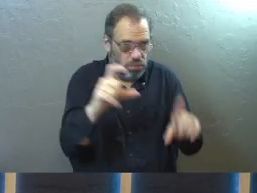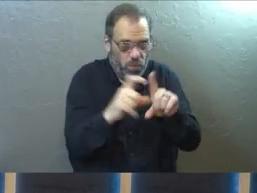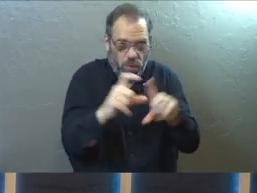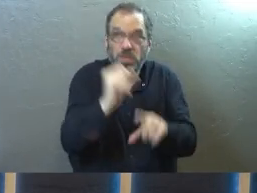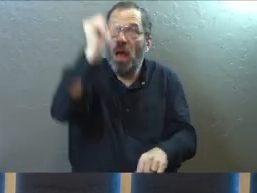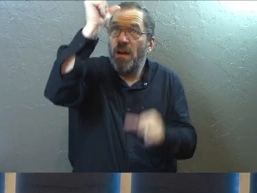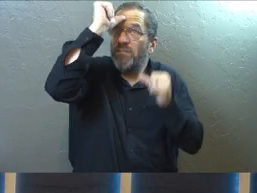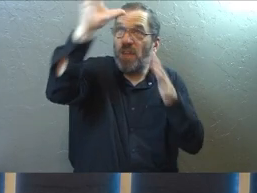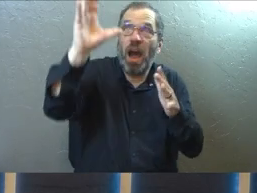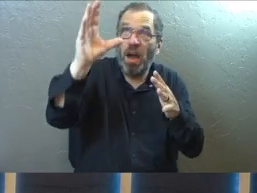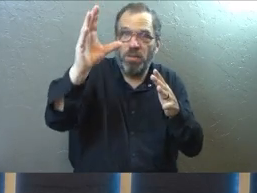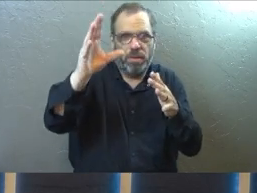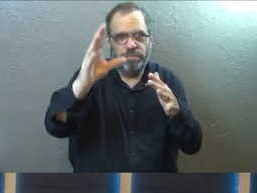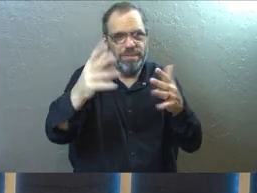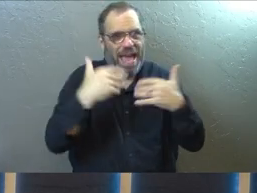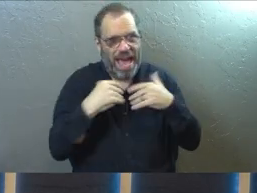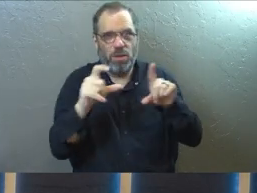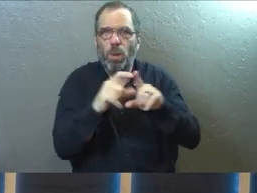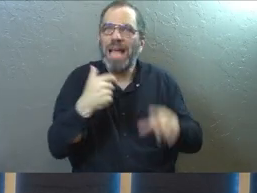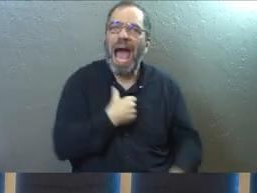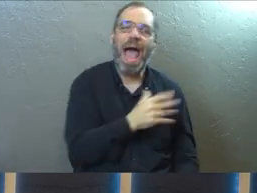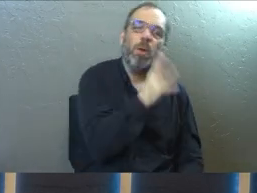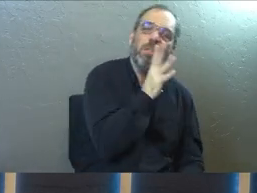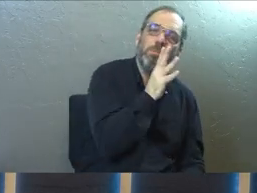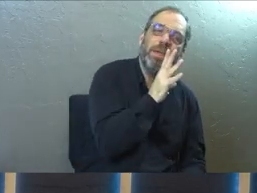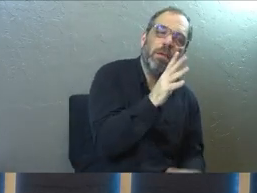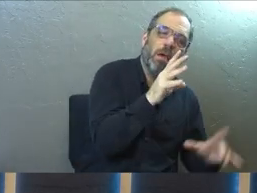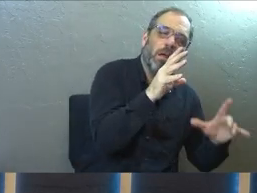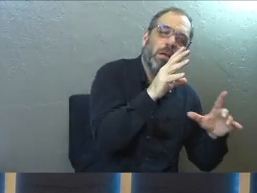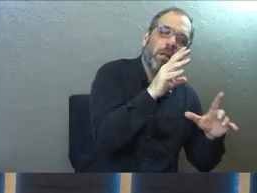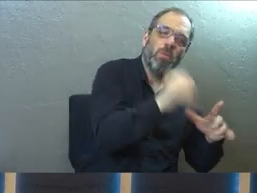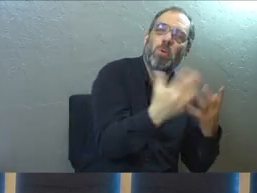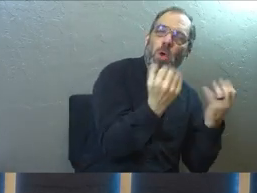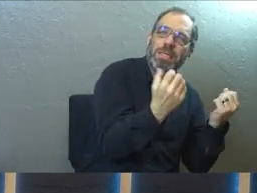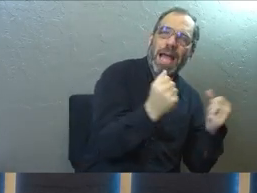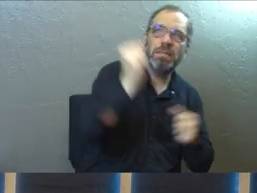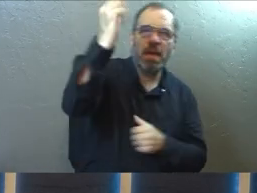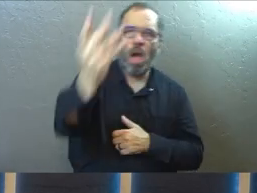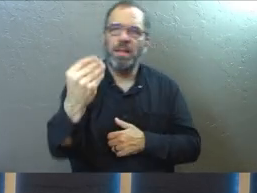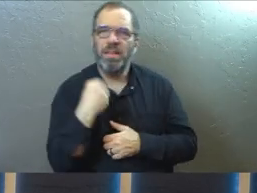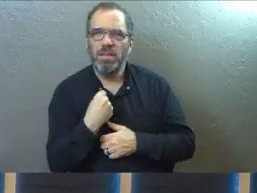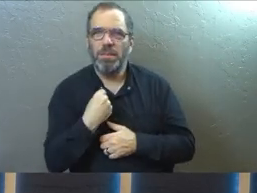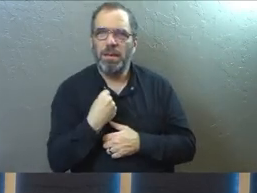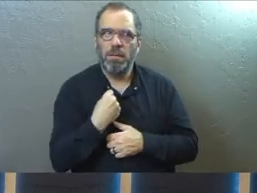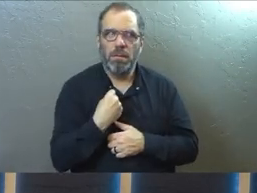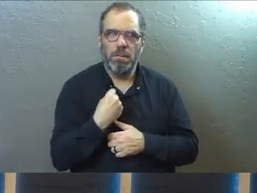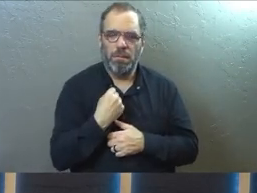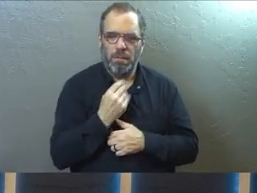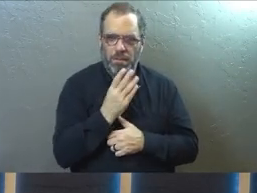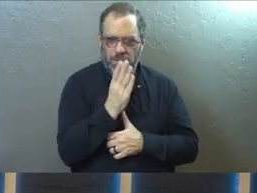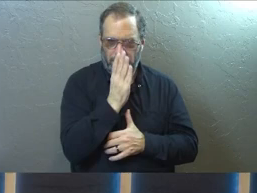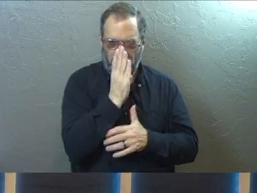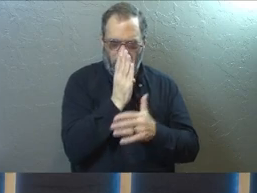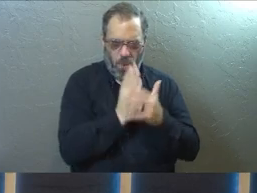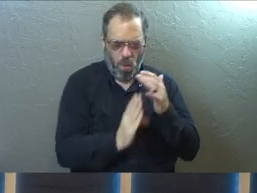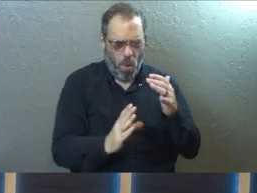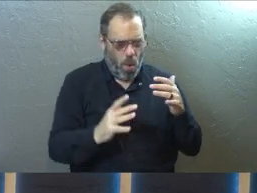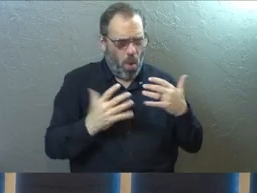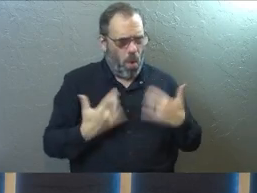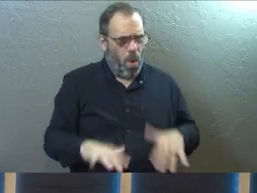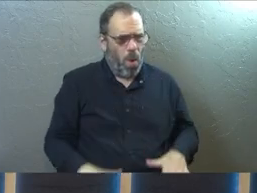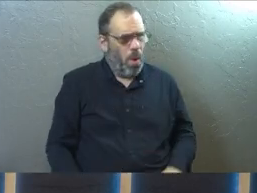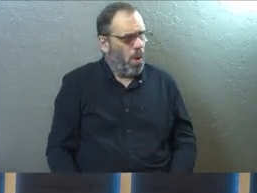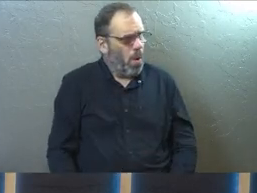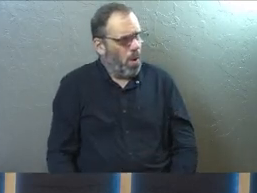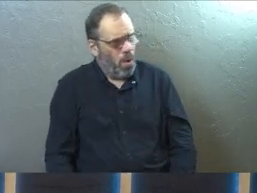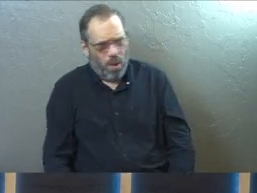words. God, the father came up with the words. I only speak the words the father gives me to speak. Hear the humility. You're like, my goodness.